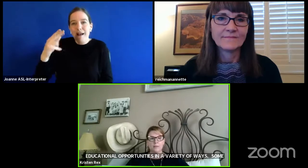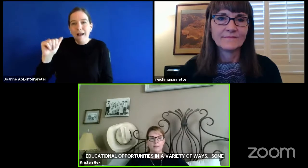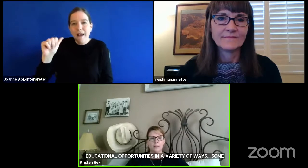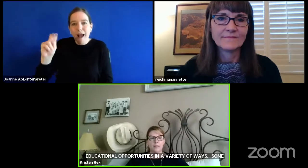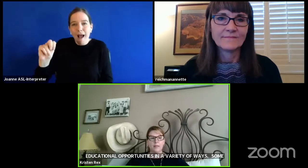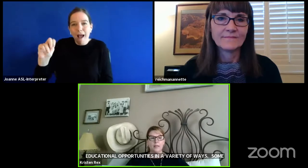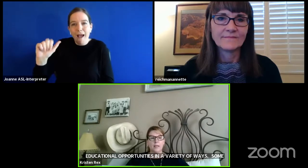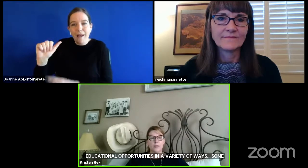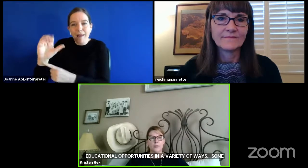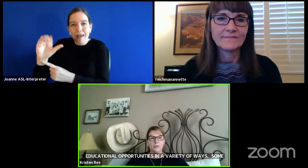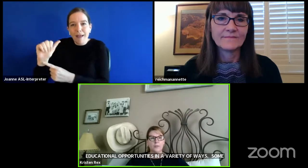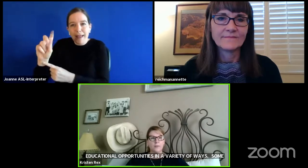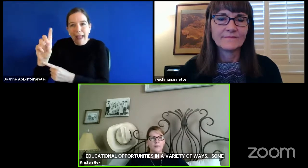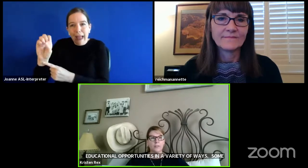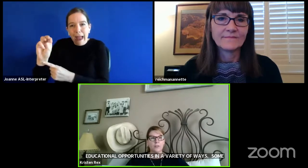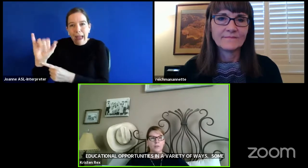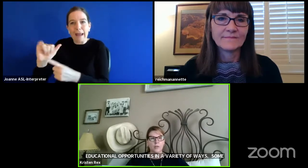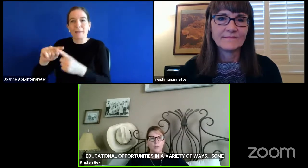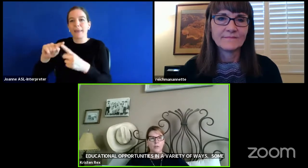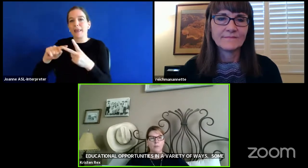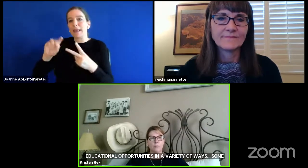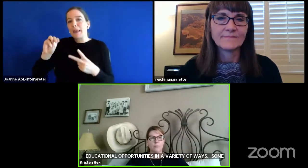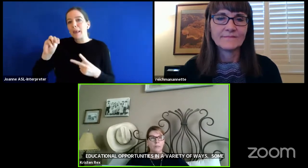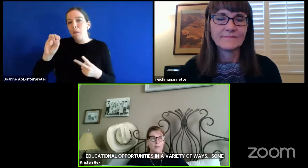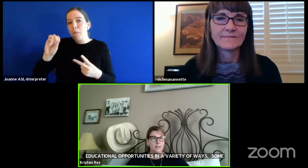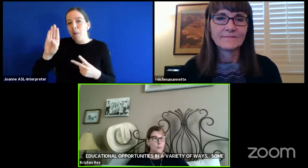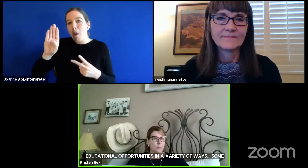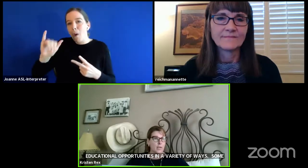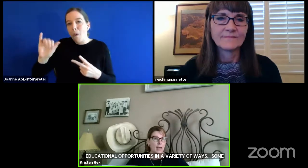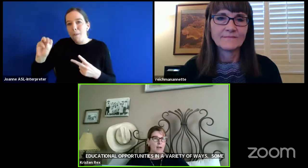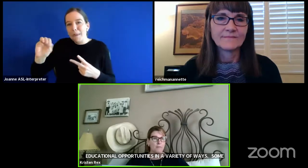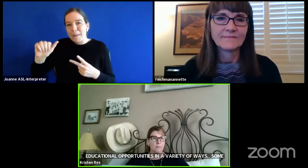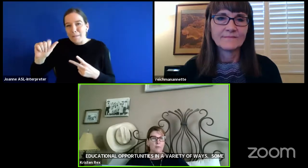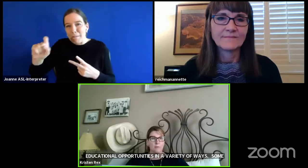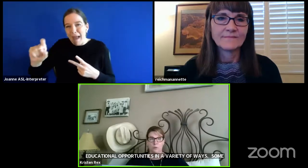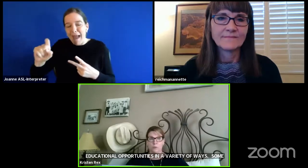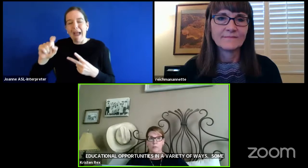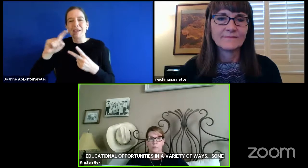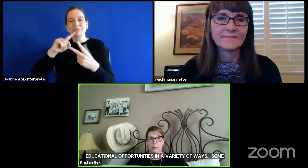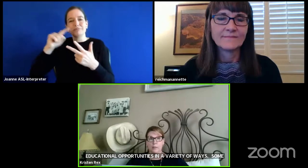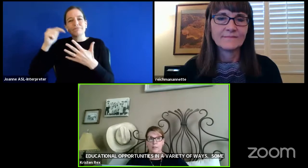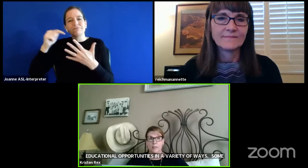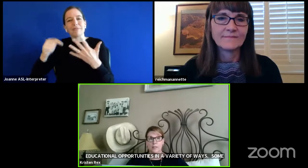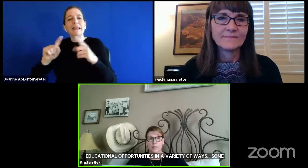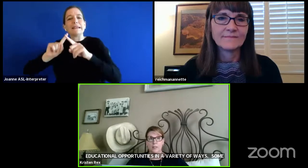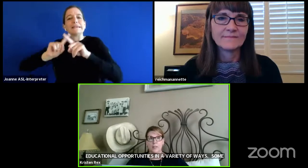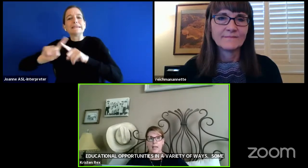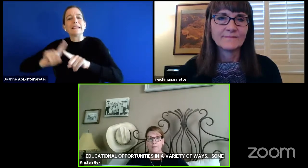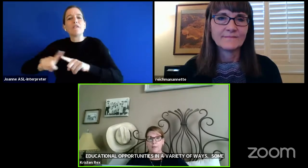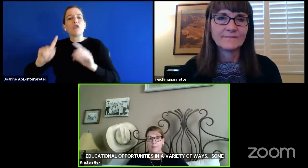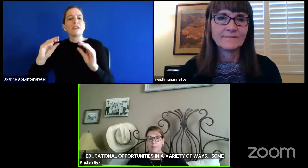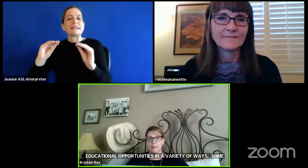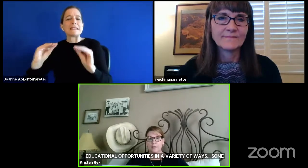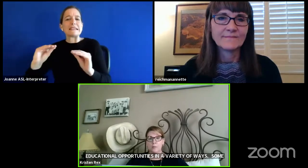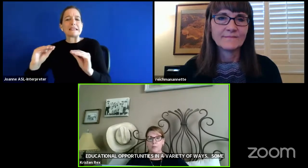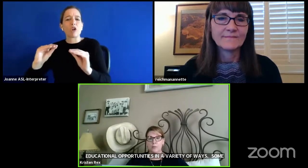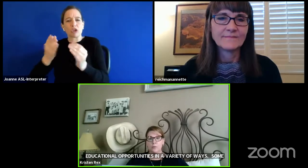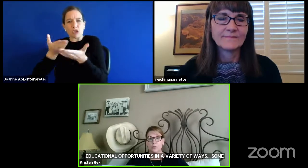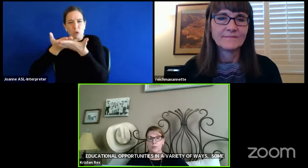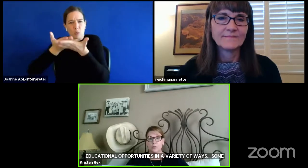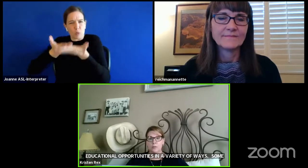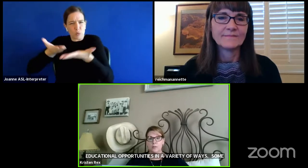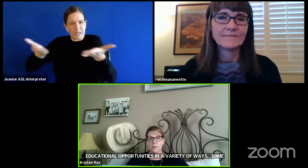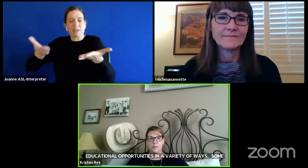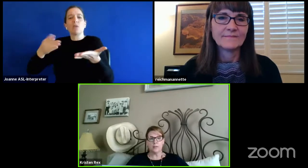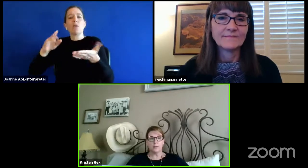MobiMax, and all sorts of other instructional things that we have when school is regular in session, have been made accessible